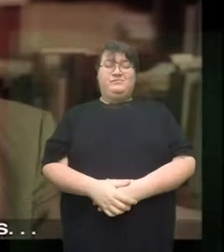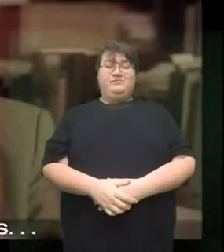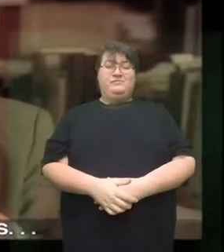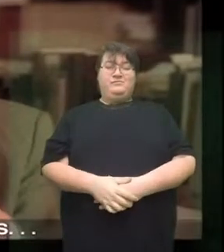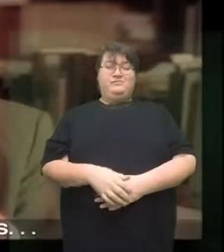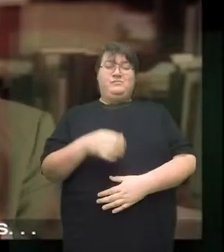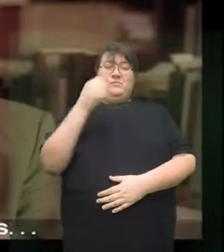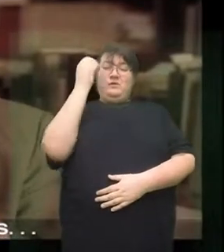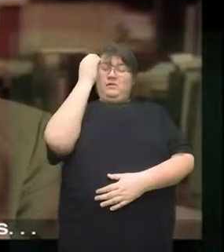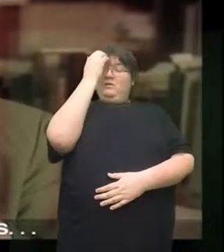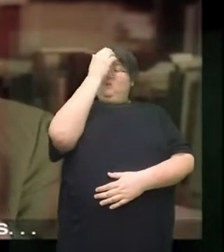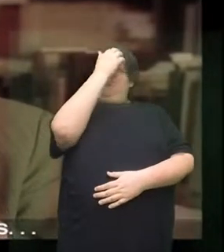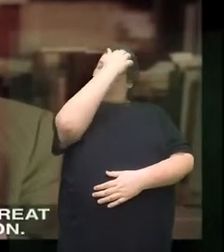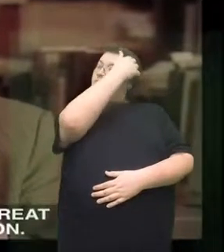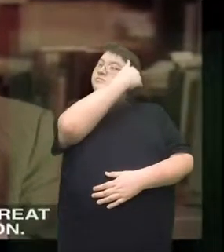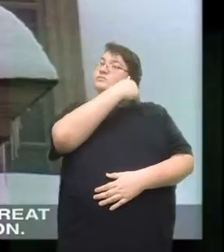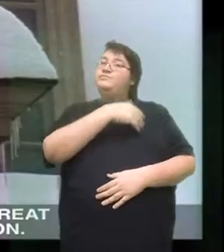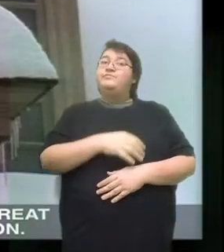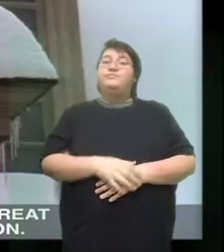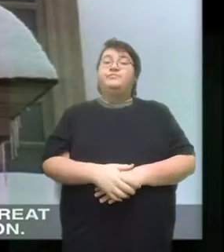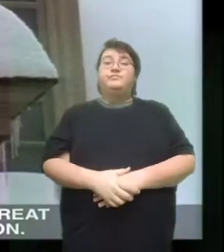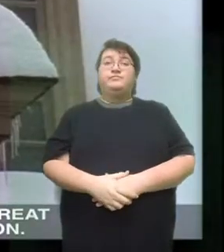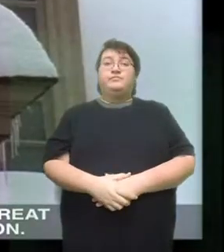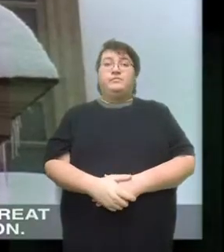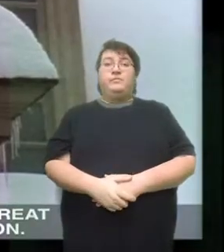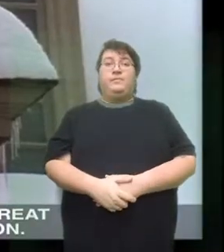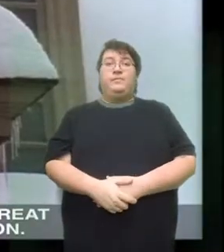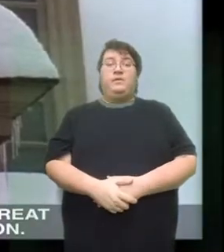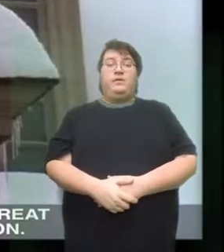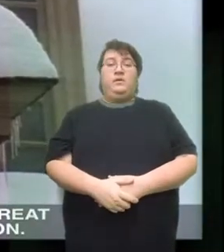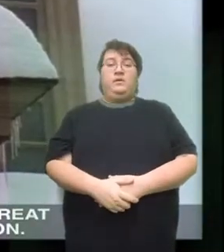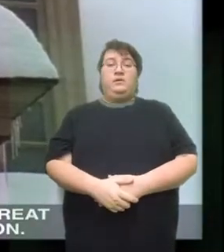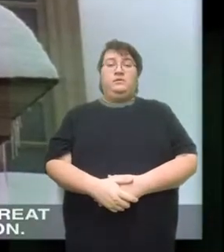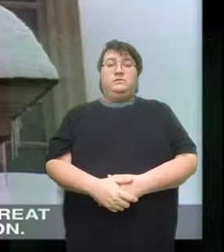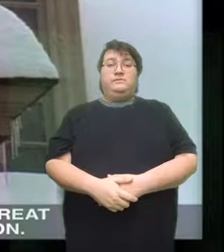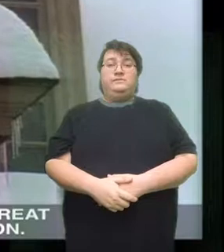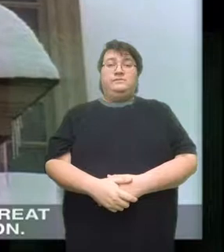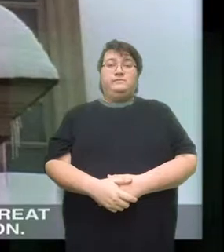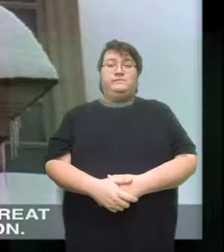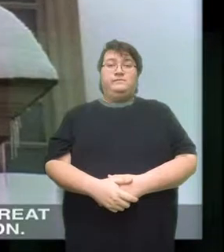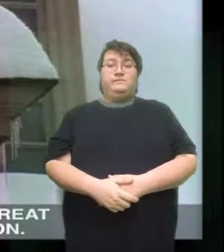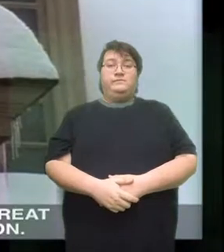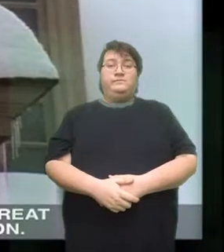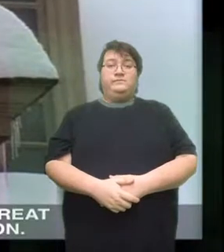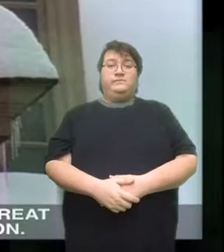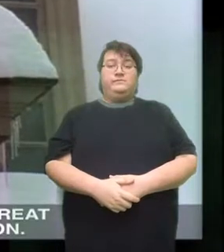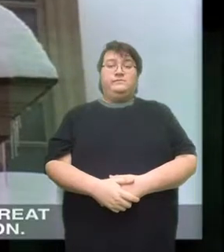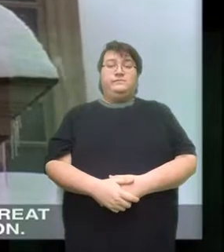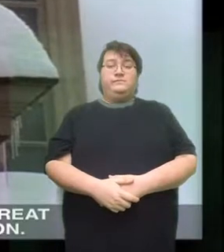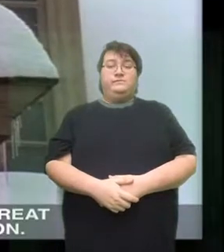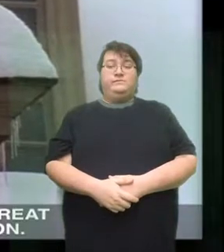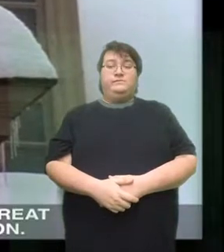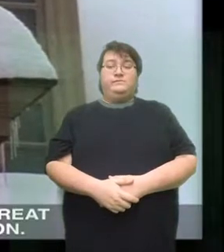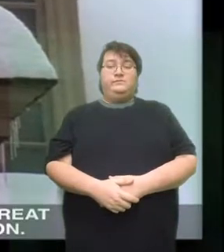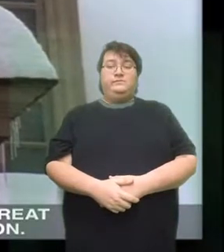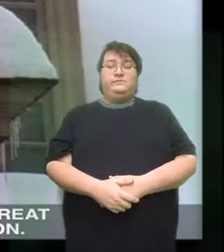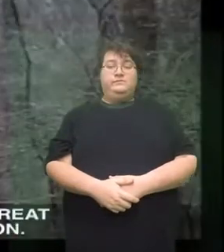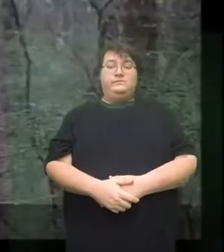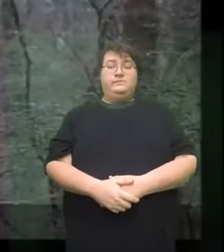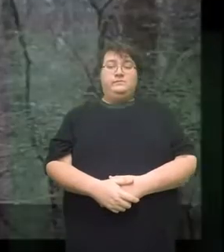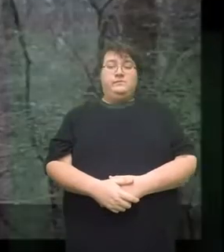And they set the terms, especially during the great turmoil of ratification.